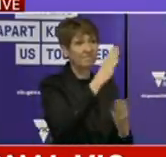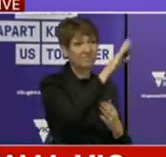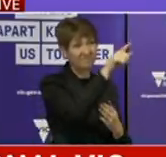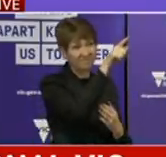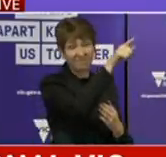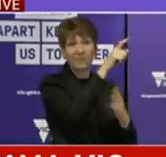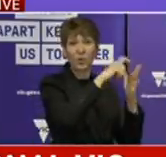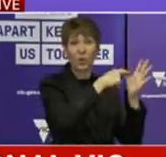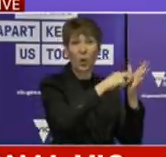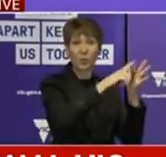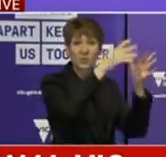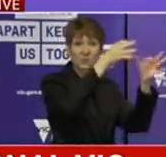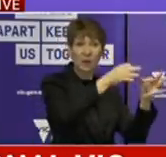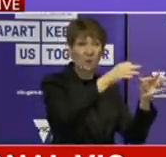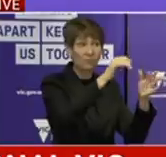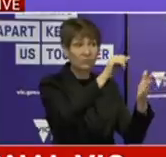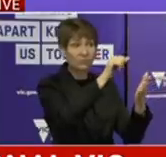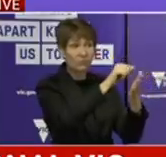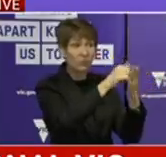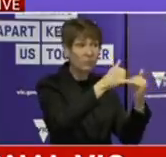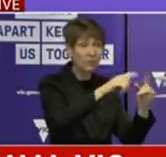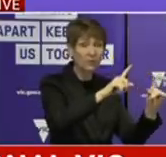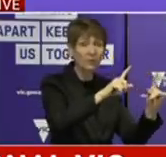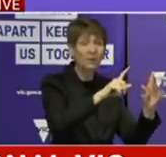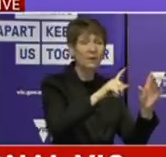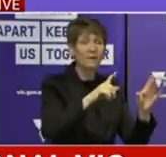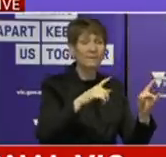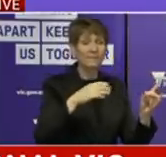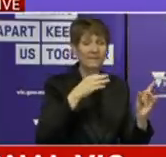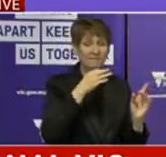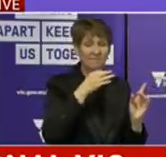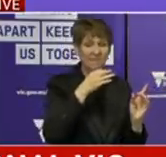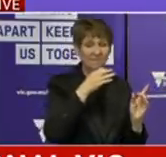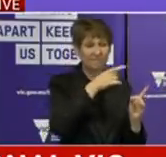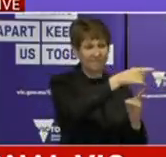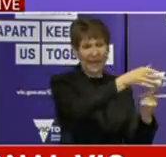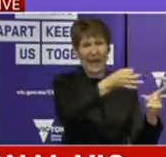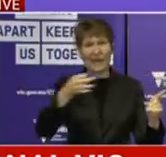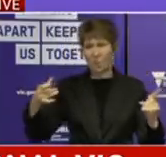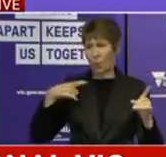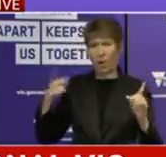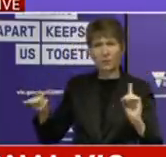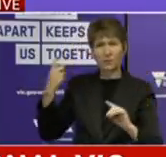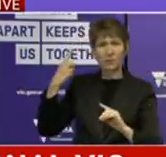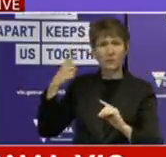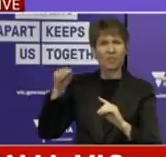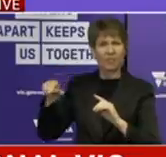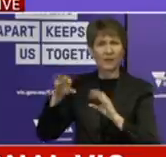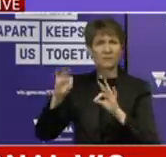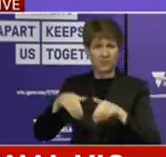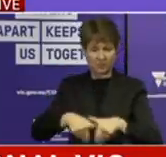contracts. Procurement Board excluded from the Coat's I'm not in a position to answer that. What I'm saying to you is that I think that regardless of that point,